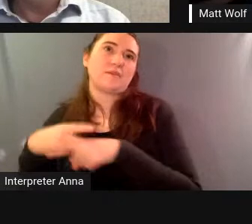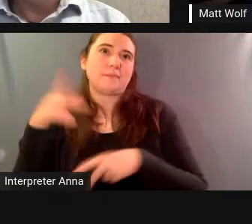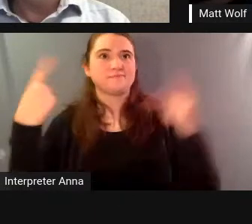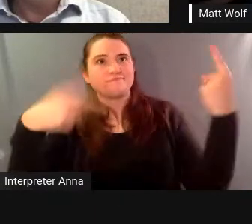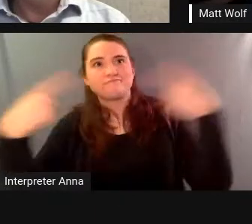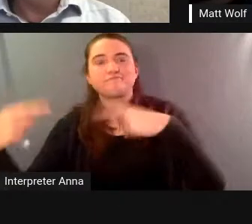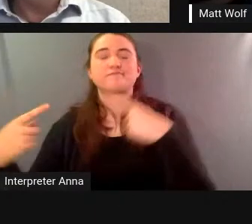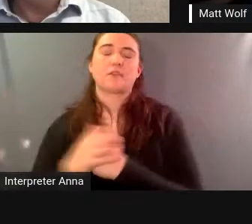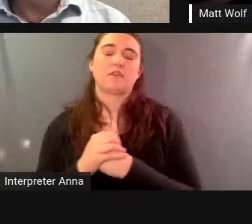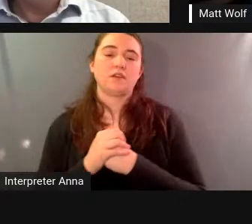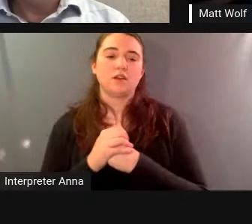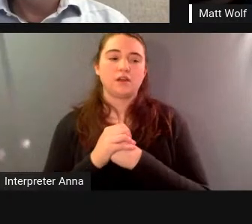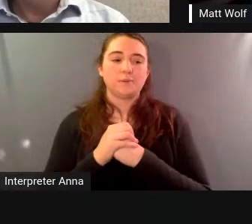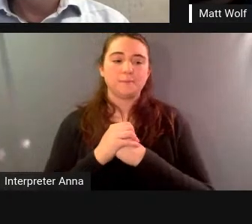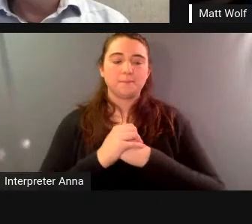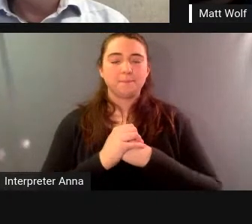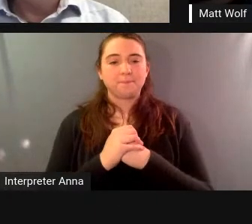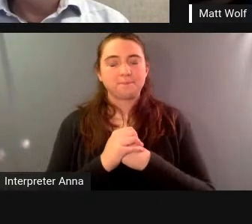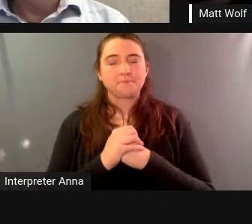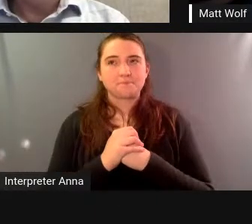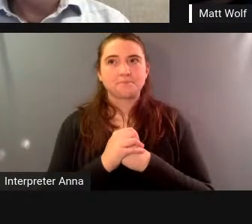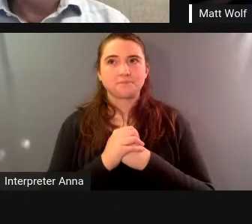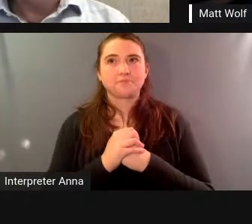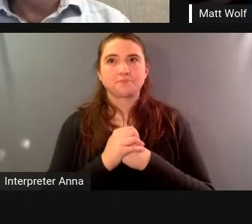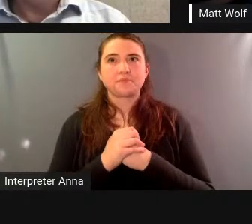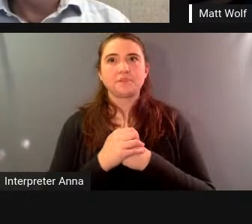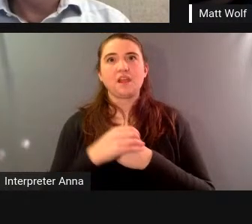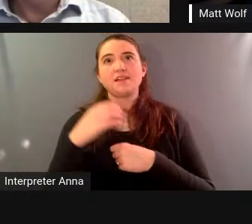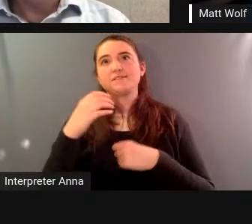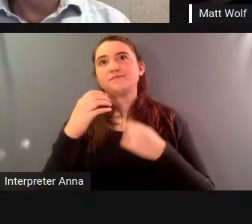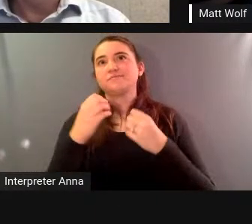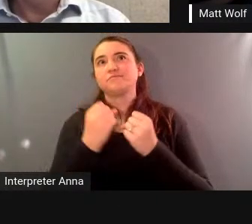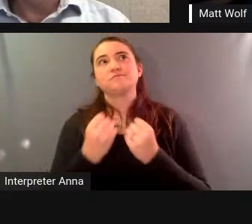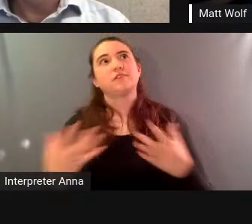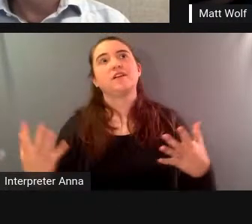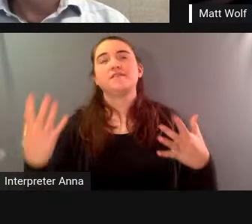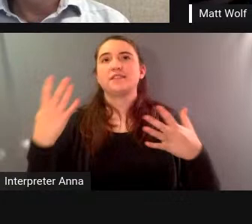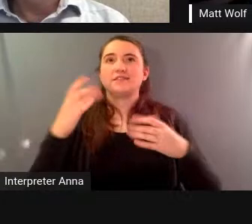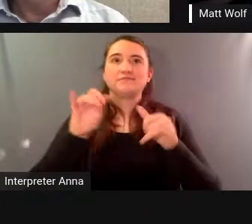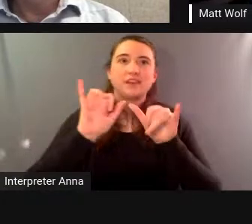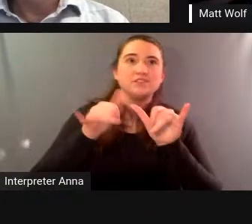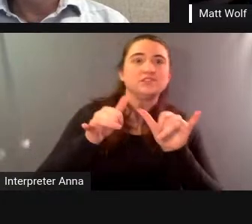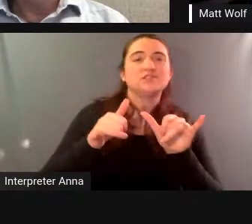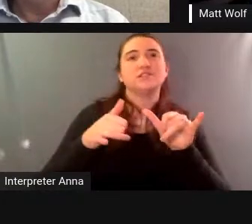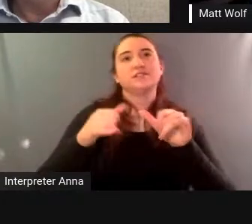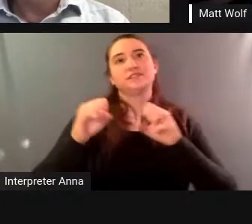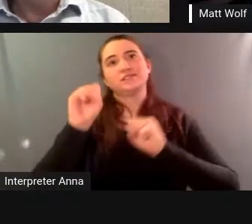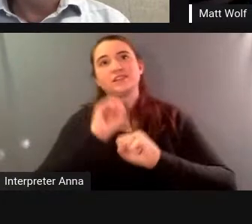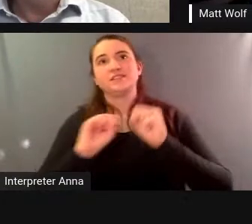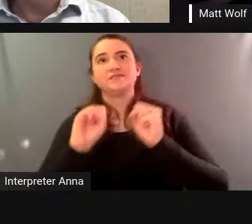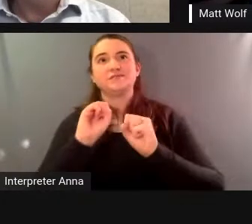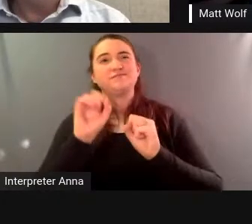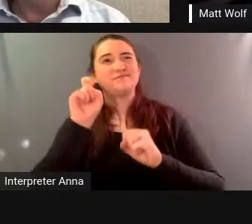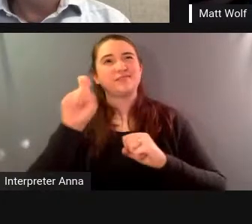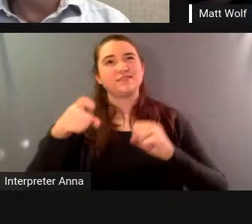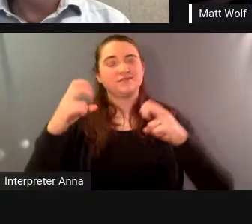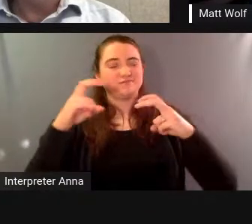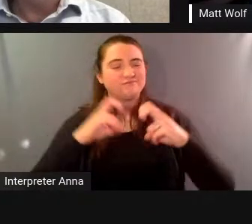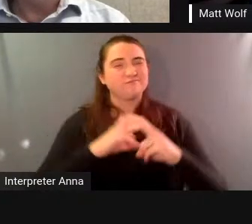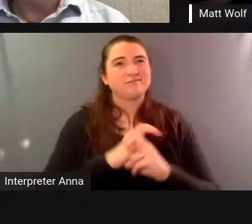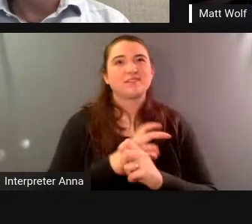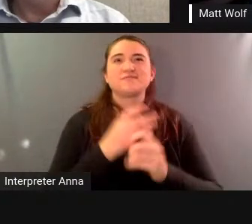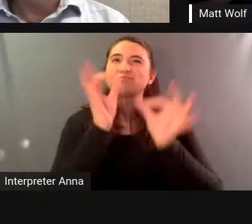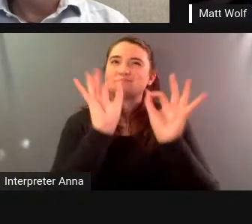-called reductionist or analytic science that had to be right in engineering it was a holistic uh experiment